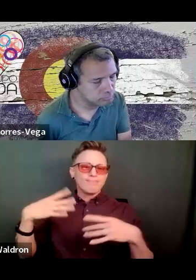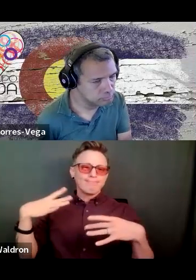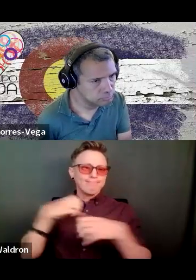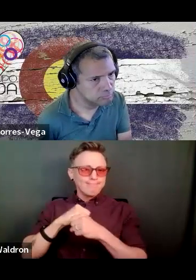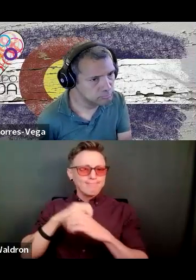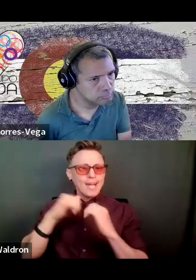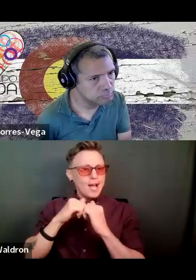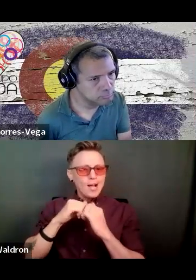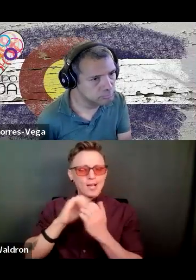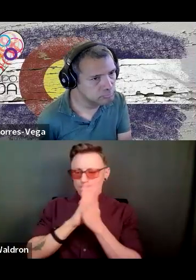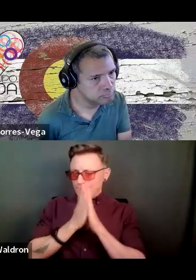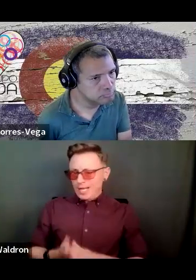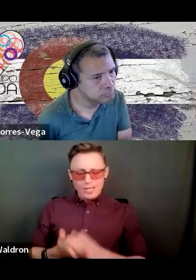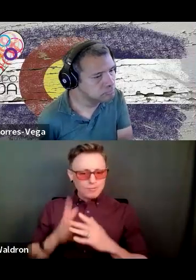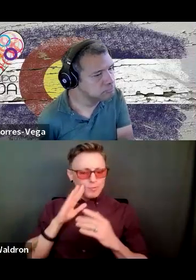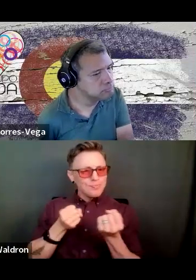got into advocacy and into this work.